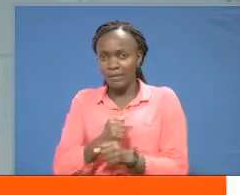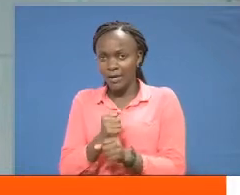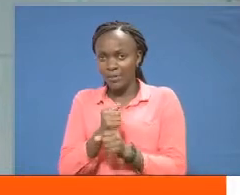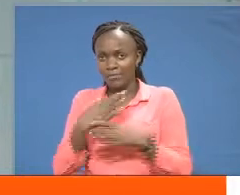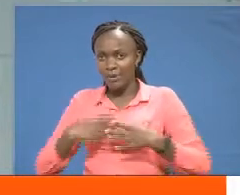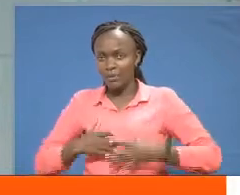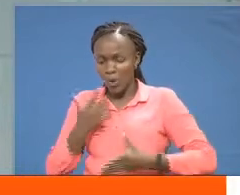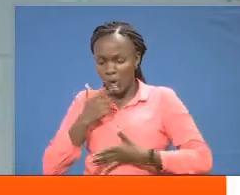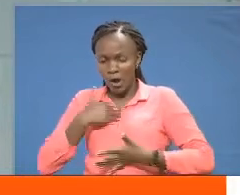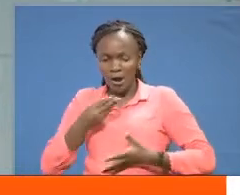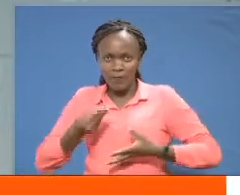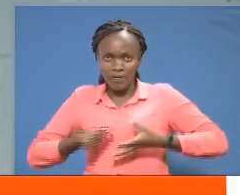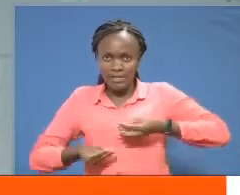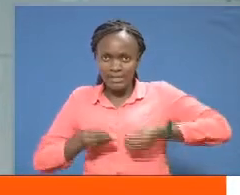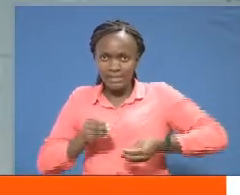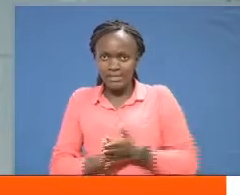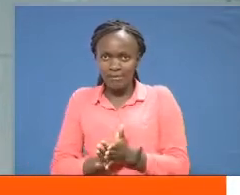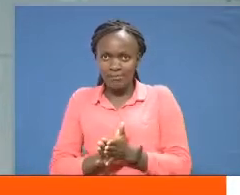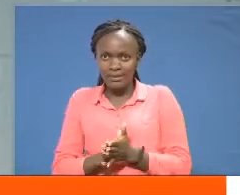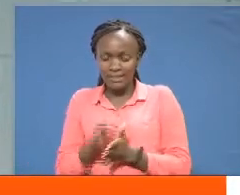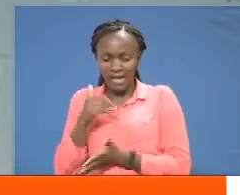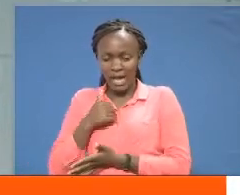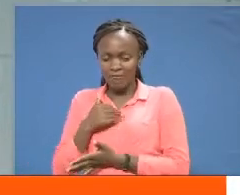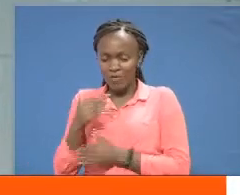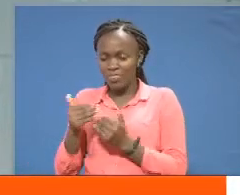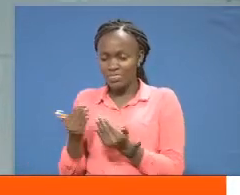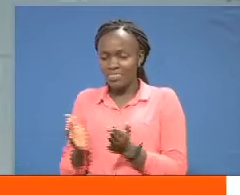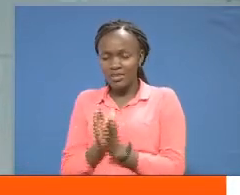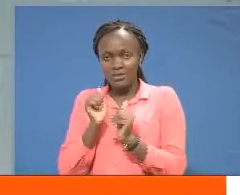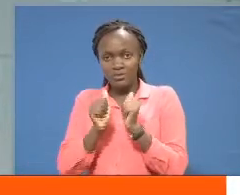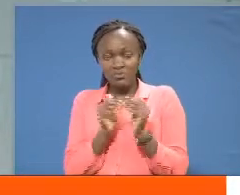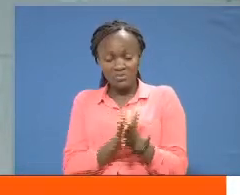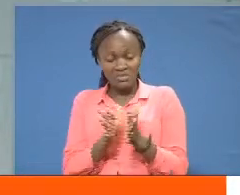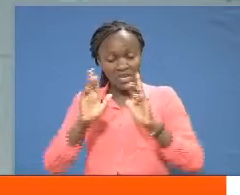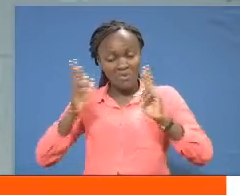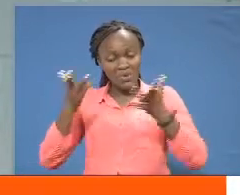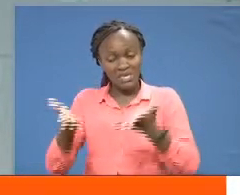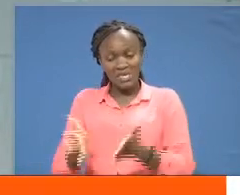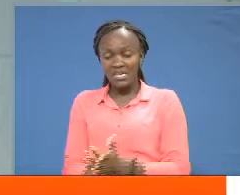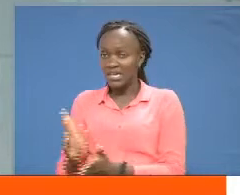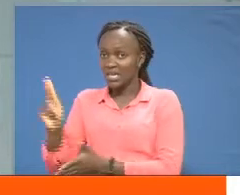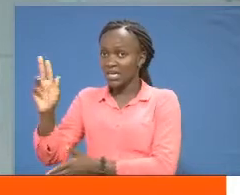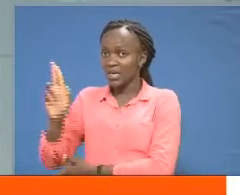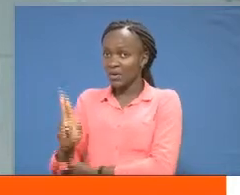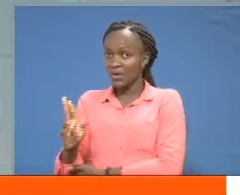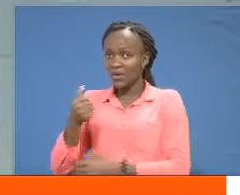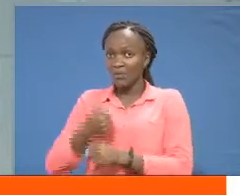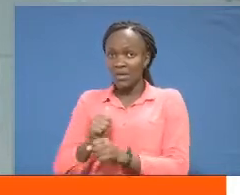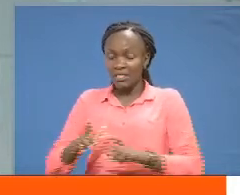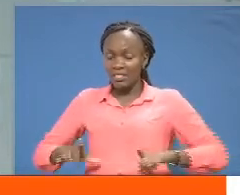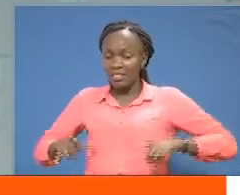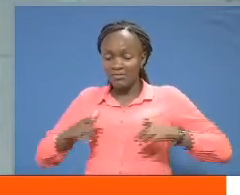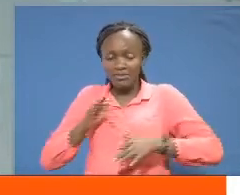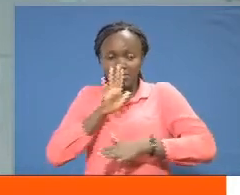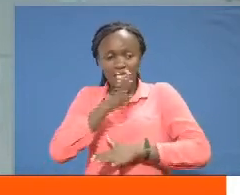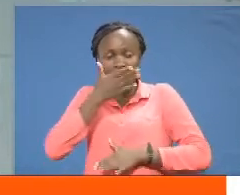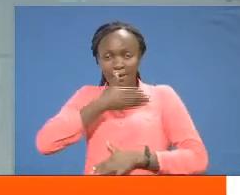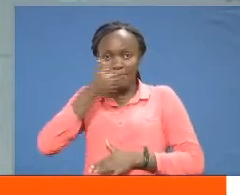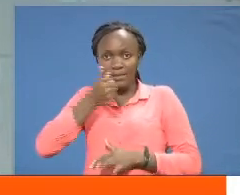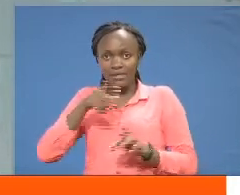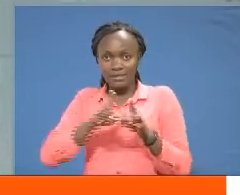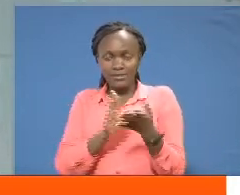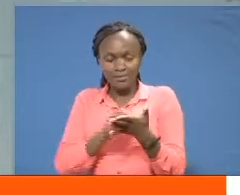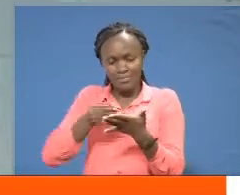disabilities exploit the rich resources availed at the university for the betterment of their lives successful careers